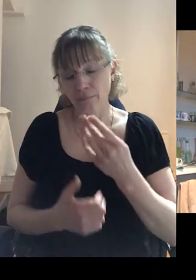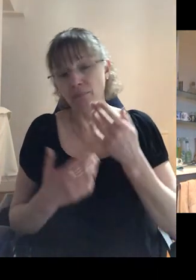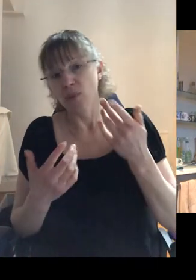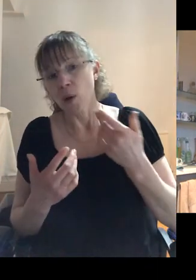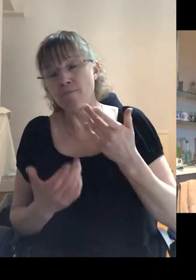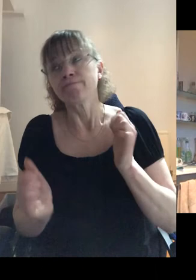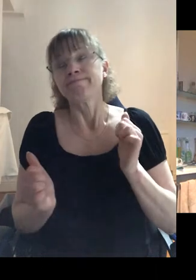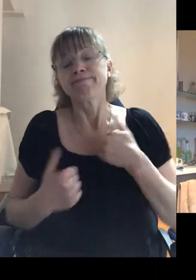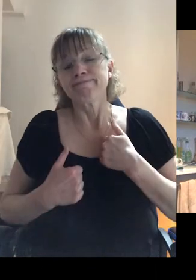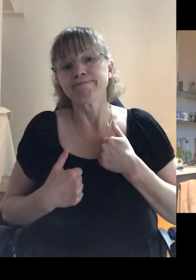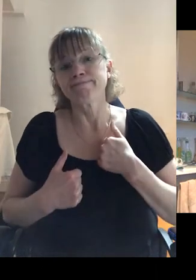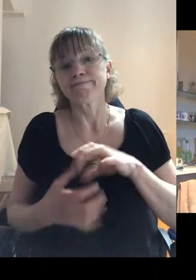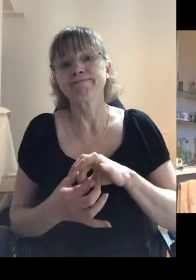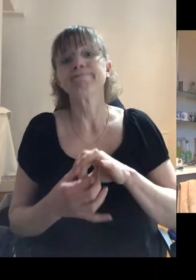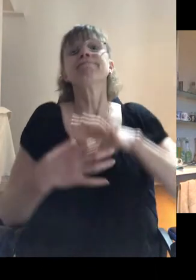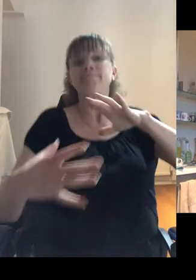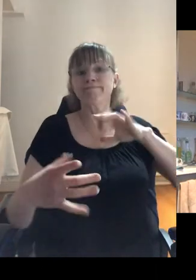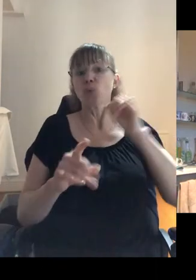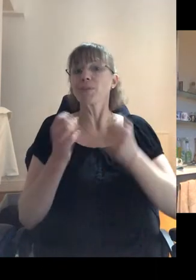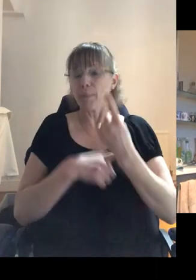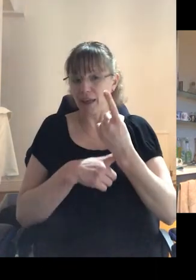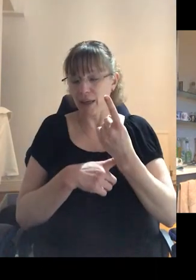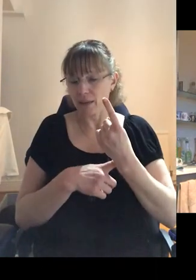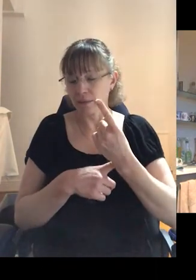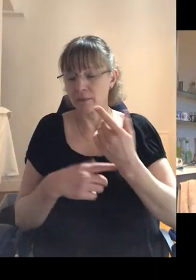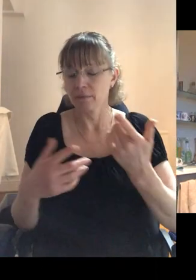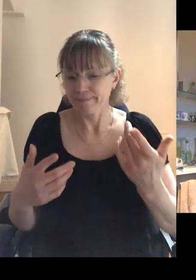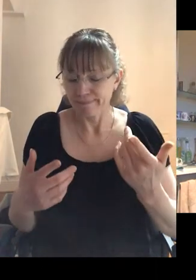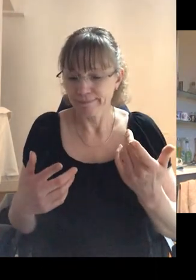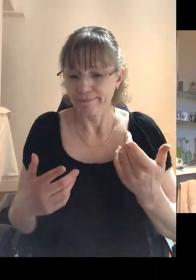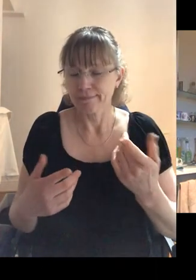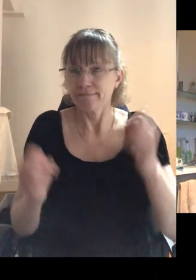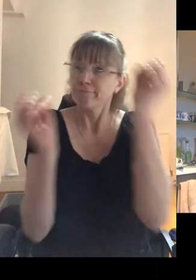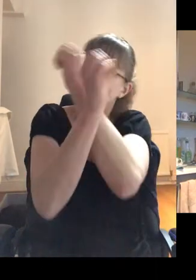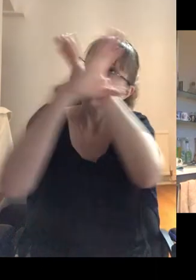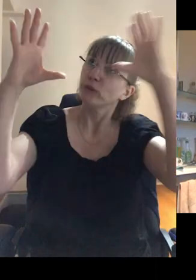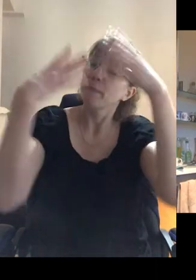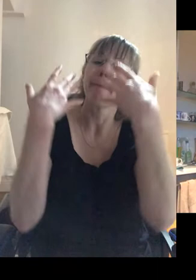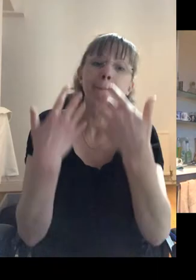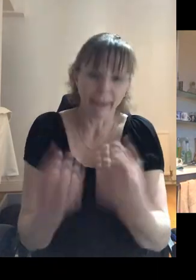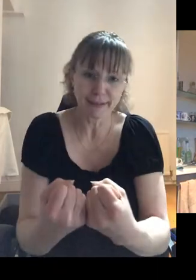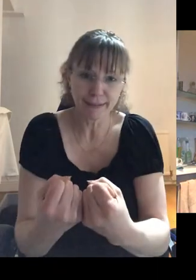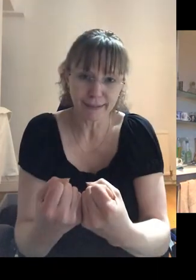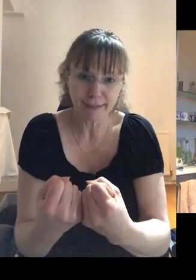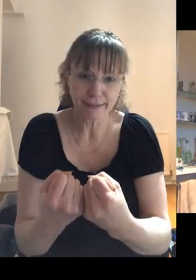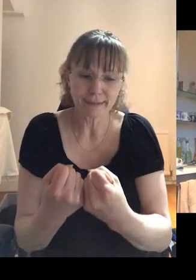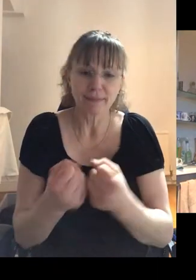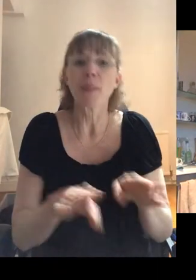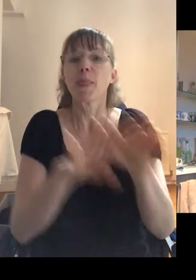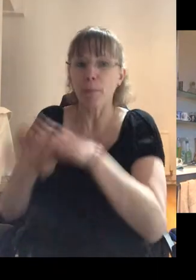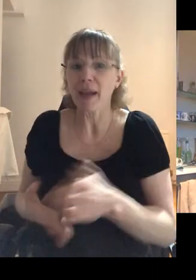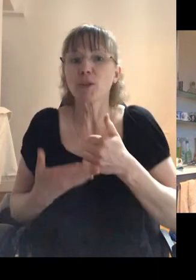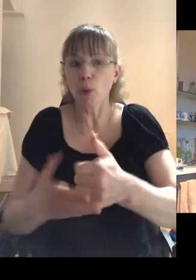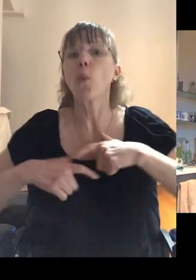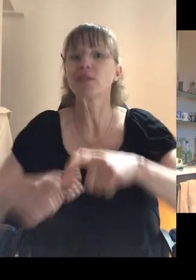so I must admit, I dropped out a touch in terms of what was happening there. I had this dream that, you know, this, the piece of what was still